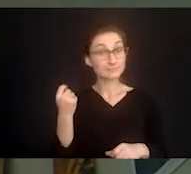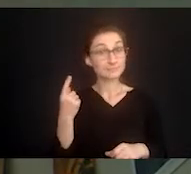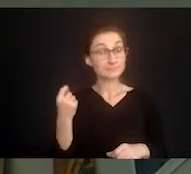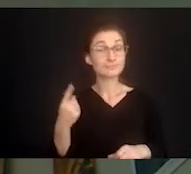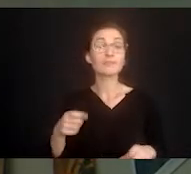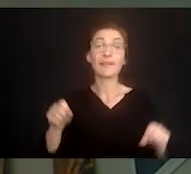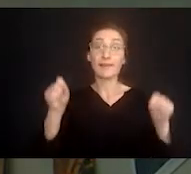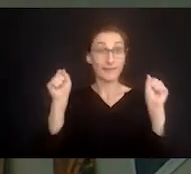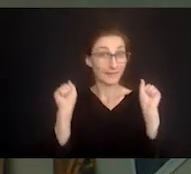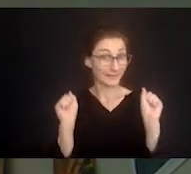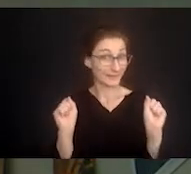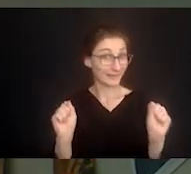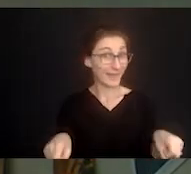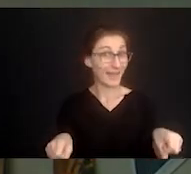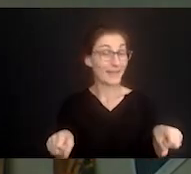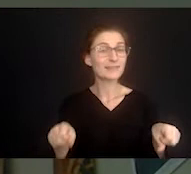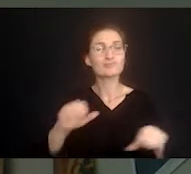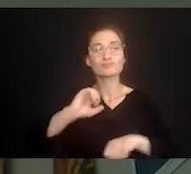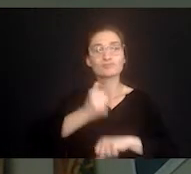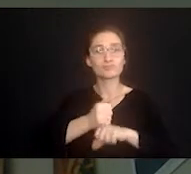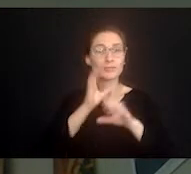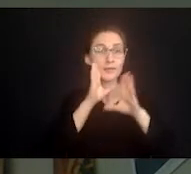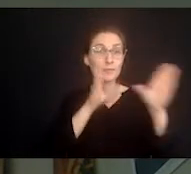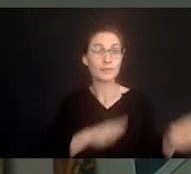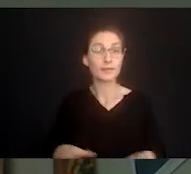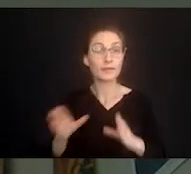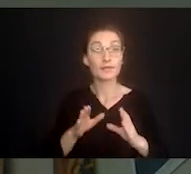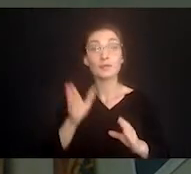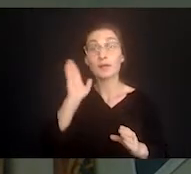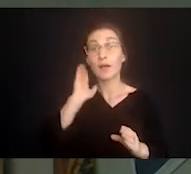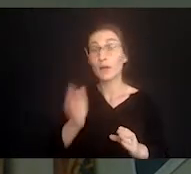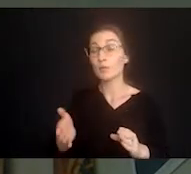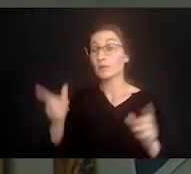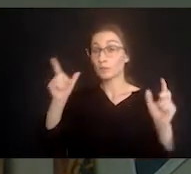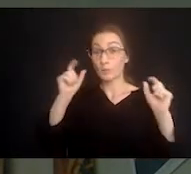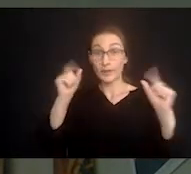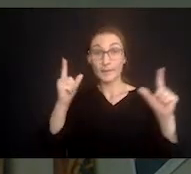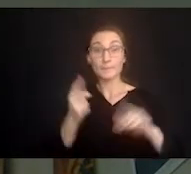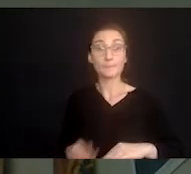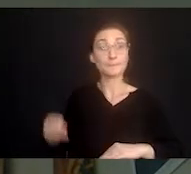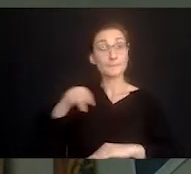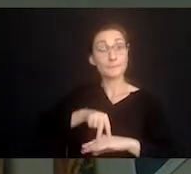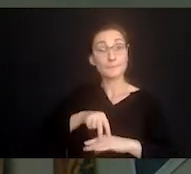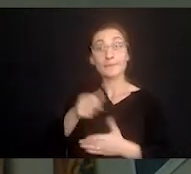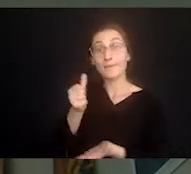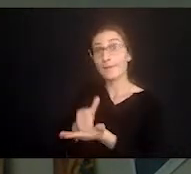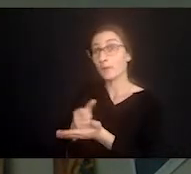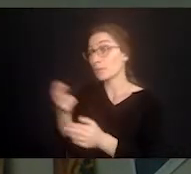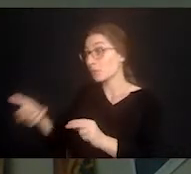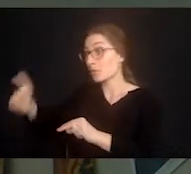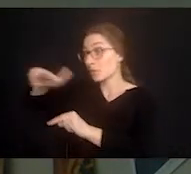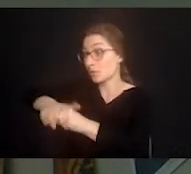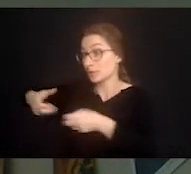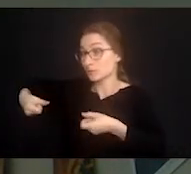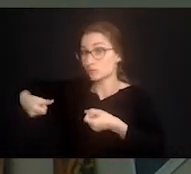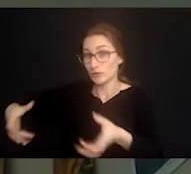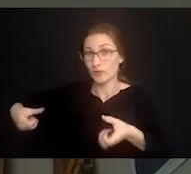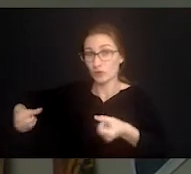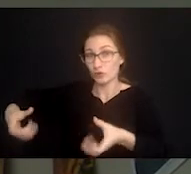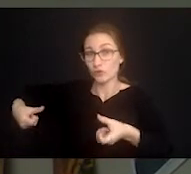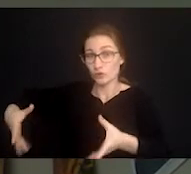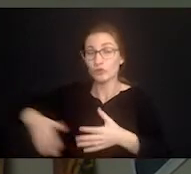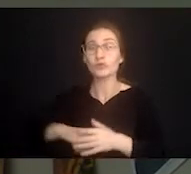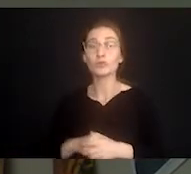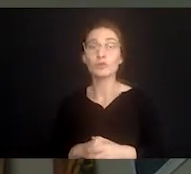thing but what I can do is we can make a plan that I get up I get him in his chair and then the rest of the